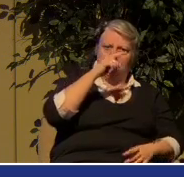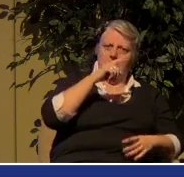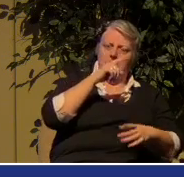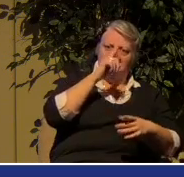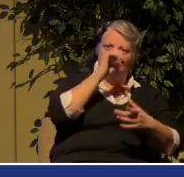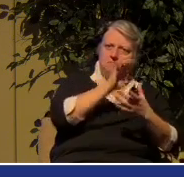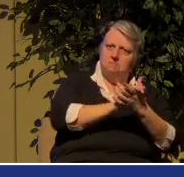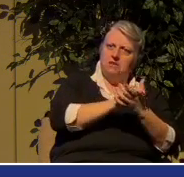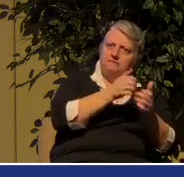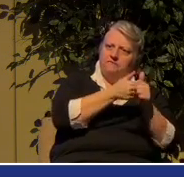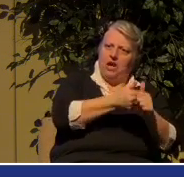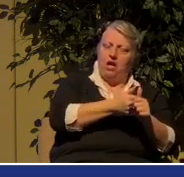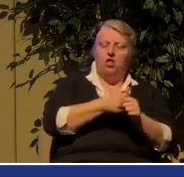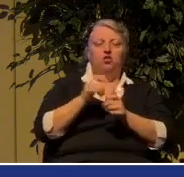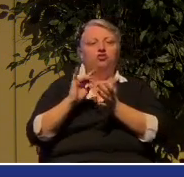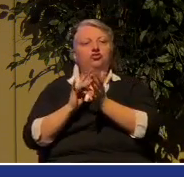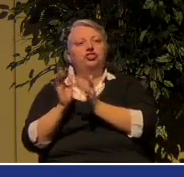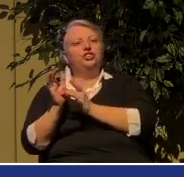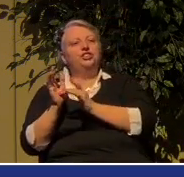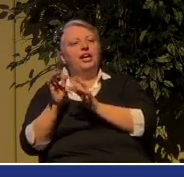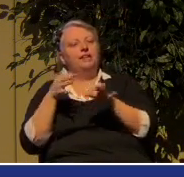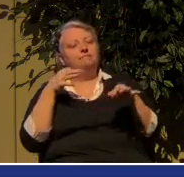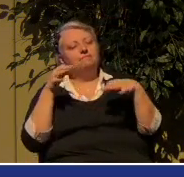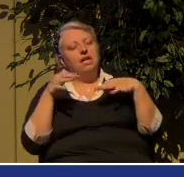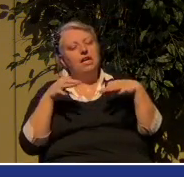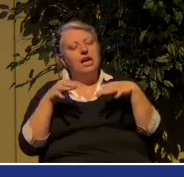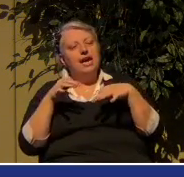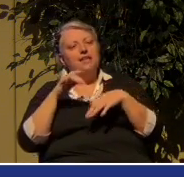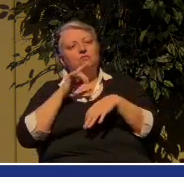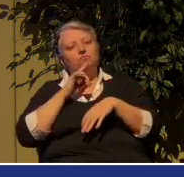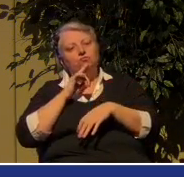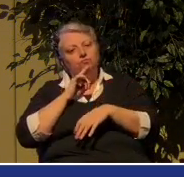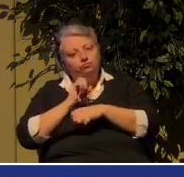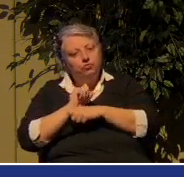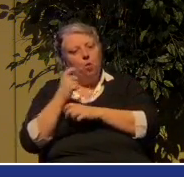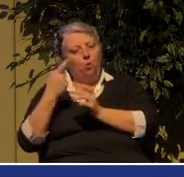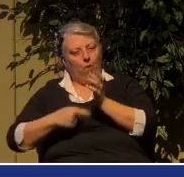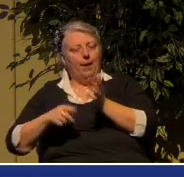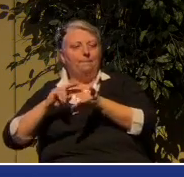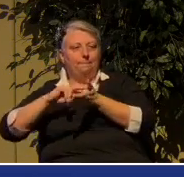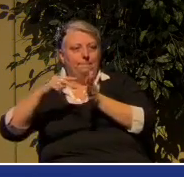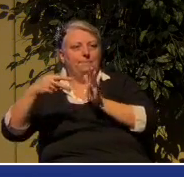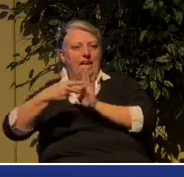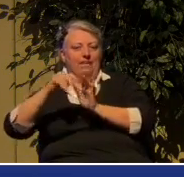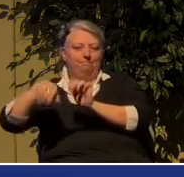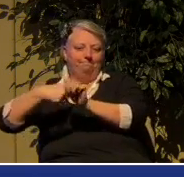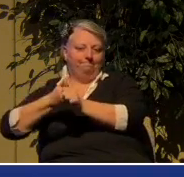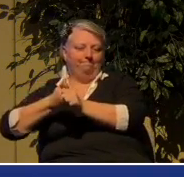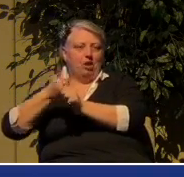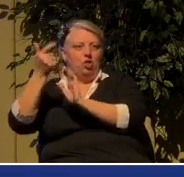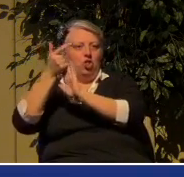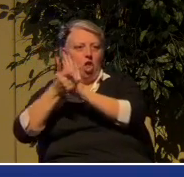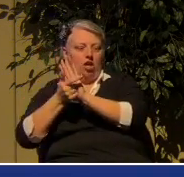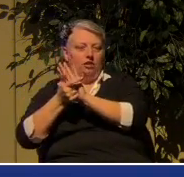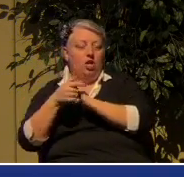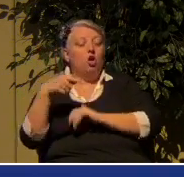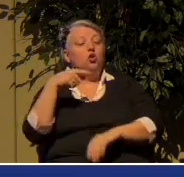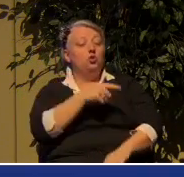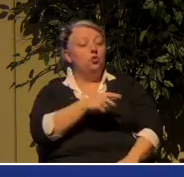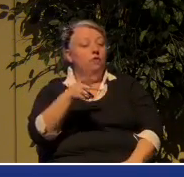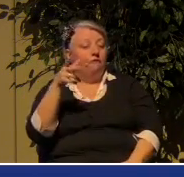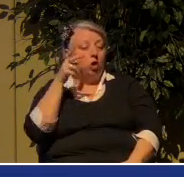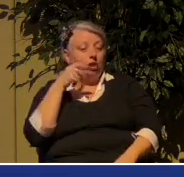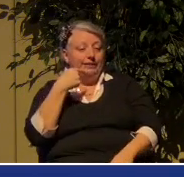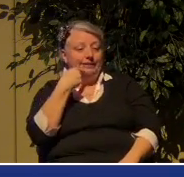And so if you read Matthew chapter five in this area, then he goes through a whole series of you have heard it said.